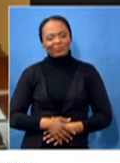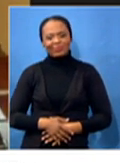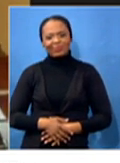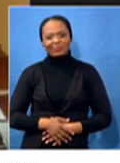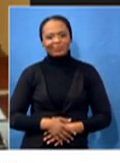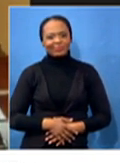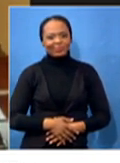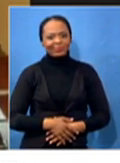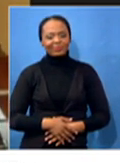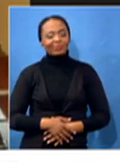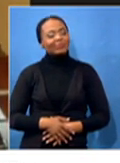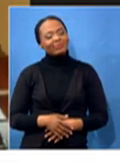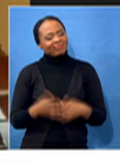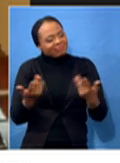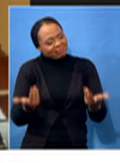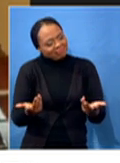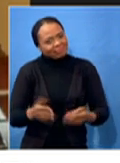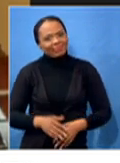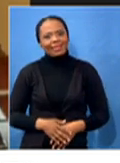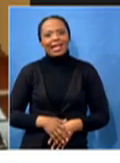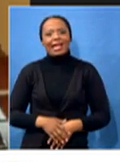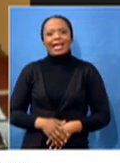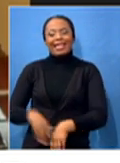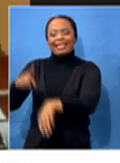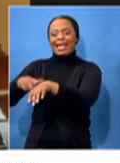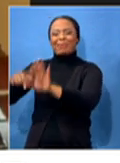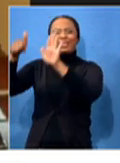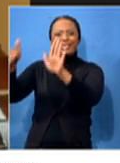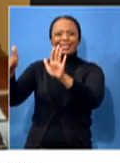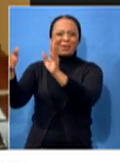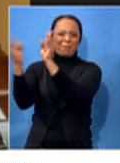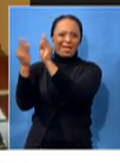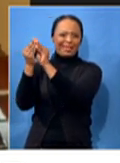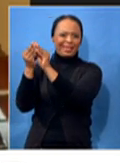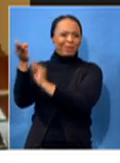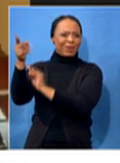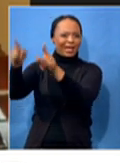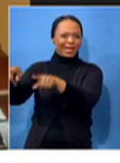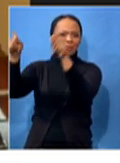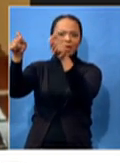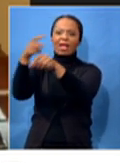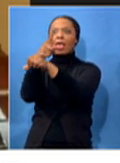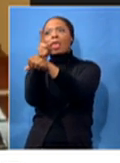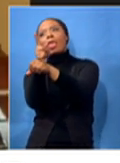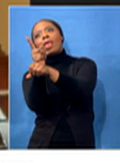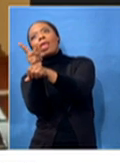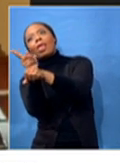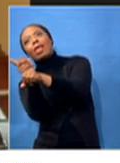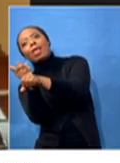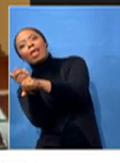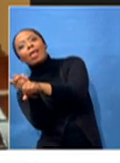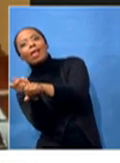So the six o'clock meeting is already, you know, long gone past and you are not part of it. Yes.